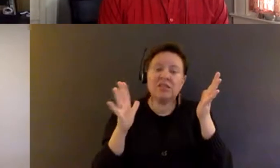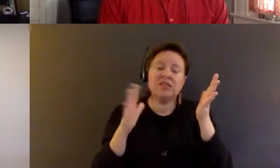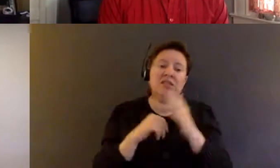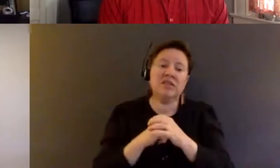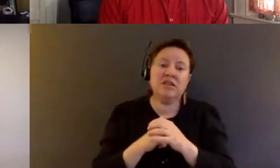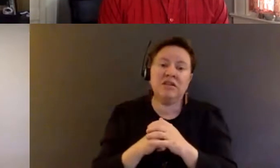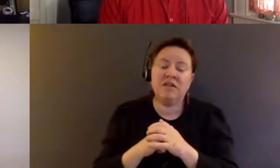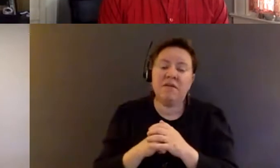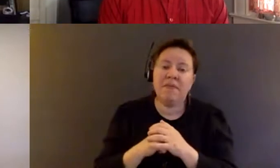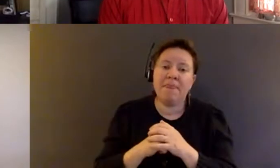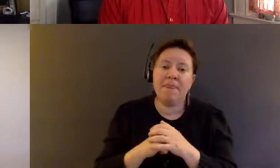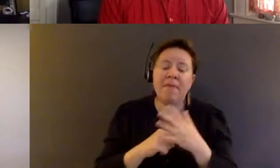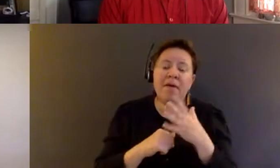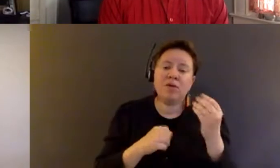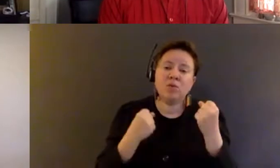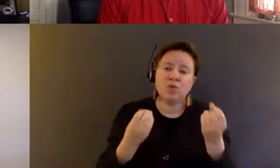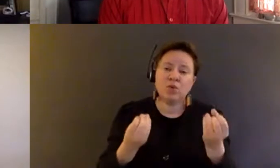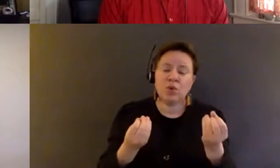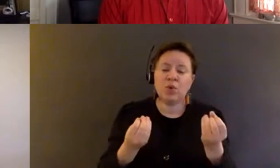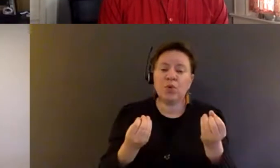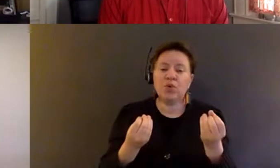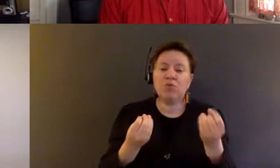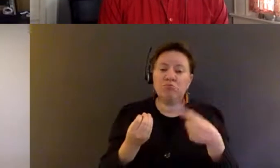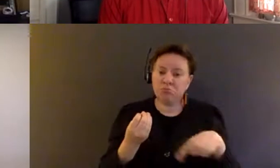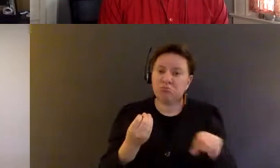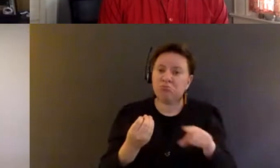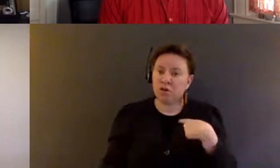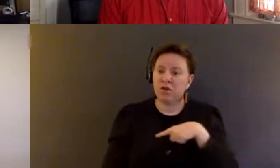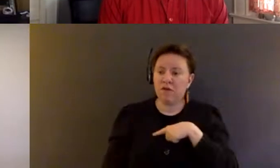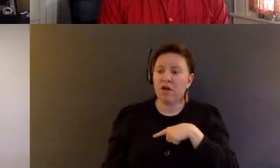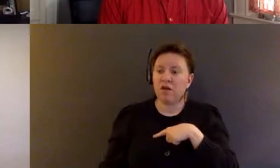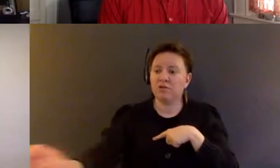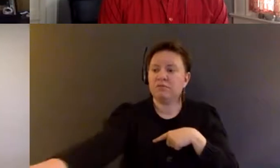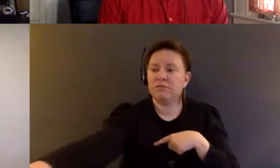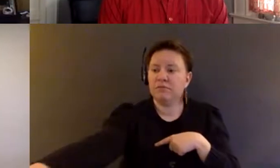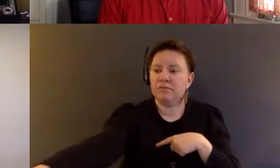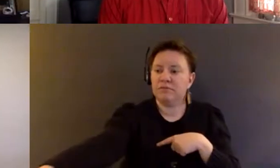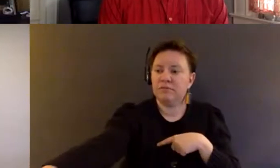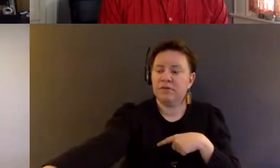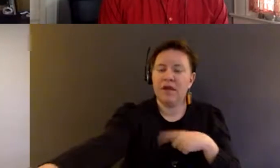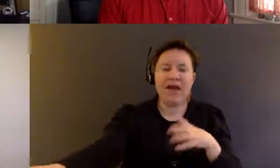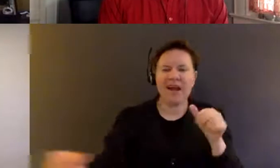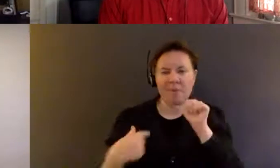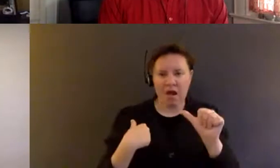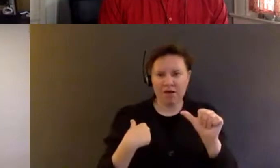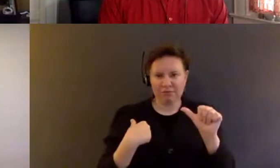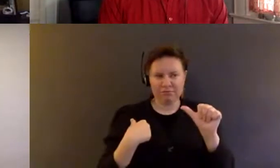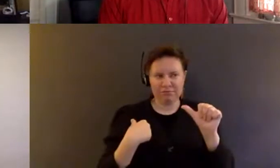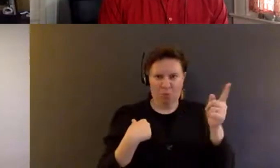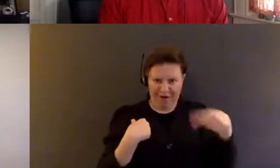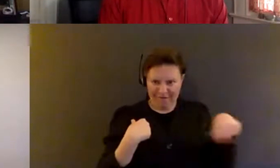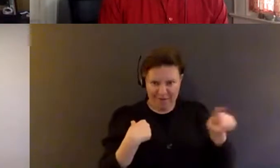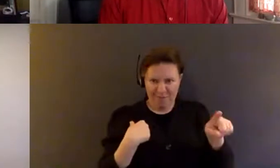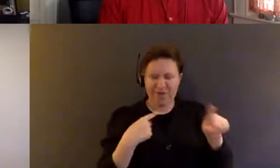on. And so, you know, those of us who, and I'm not one of them, um, who